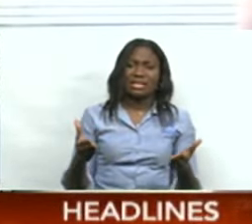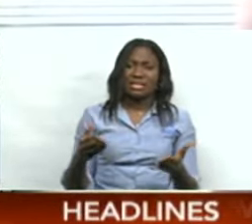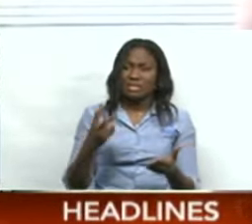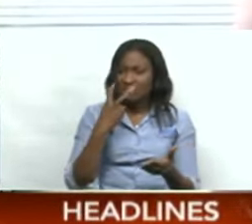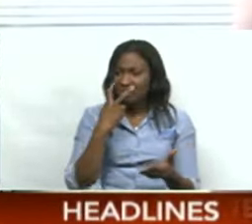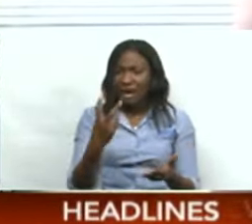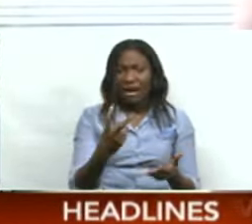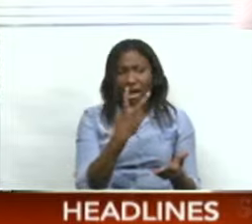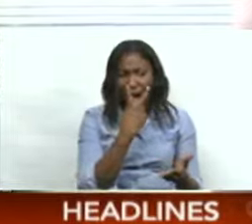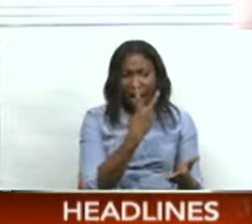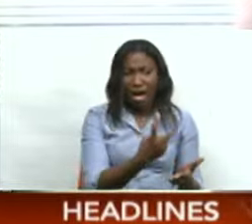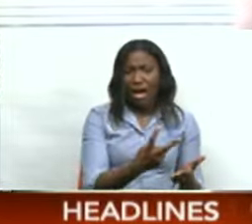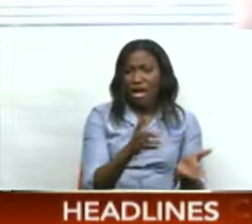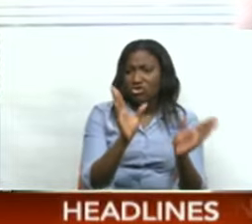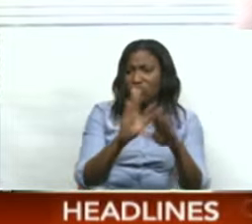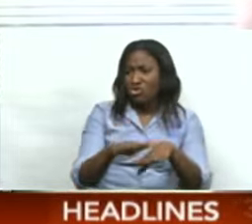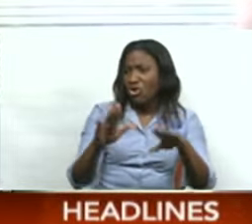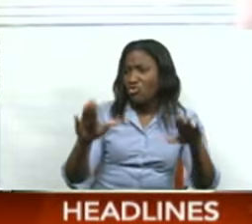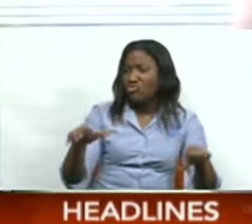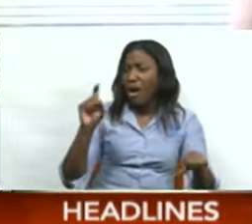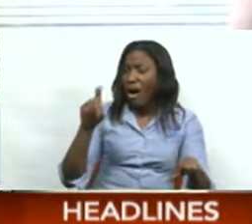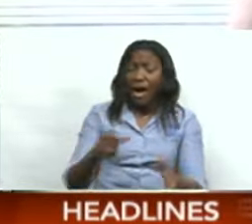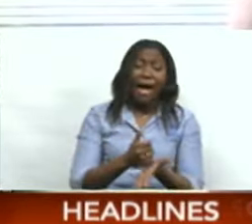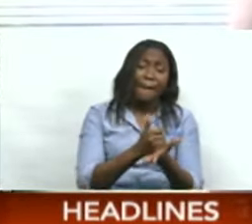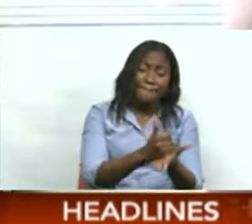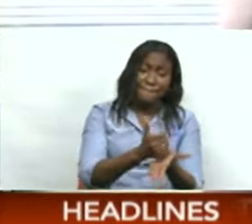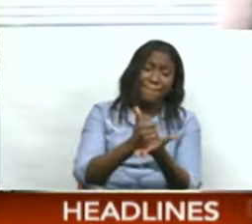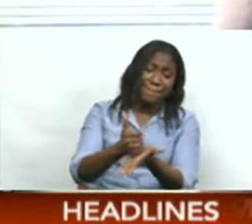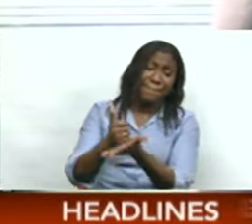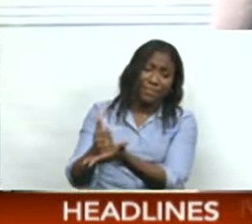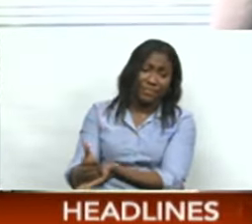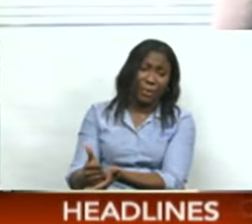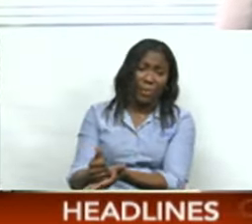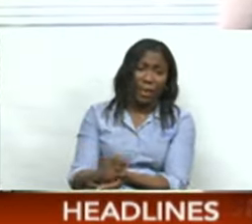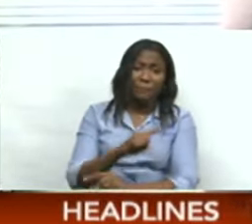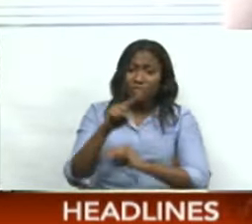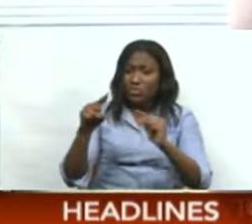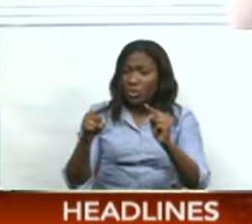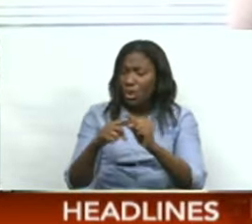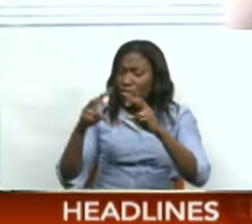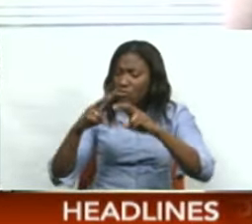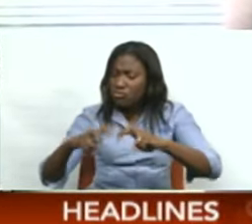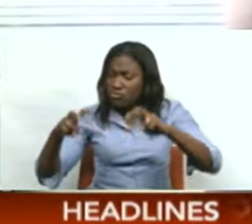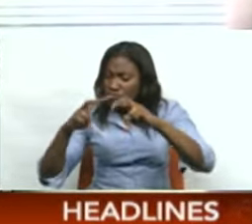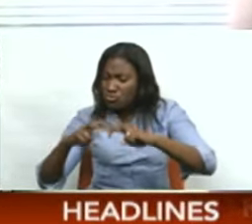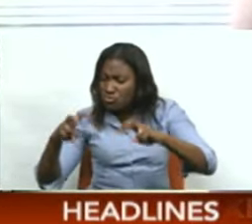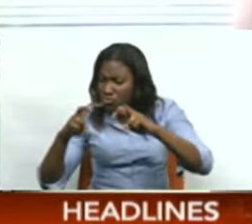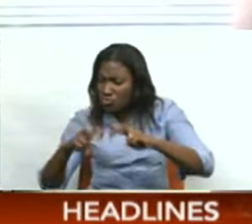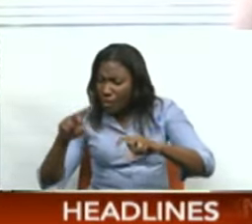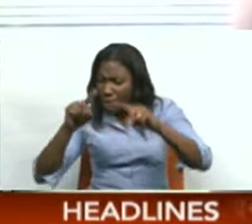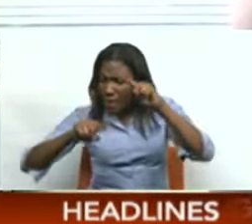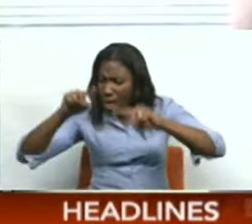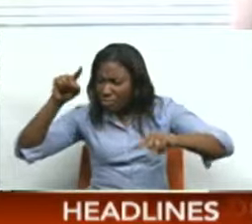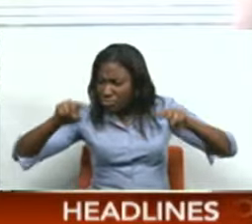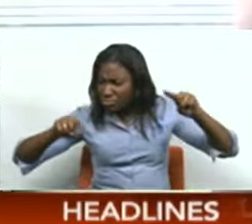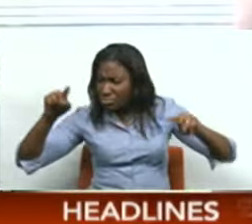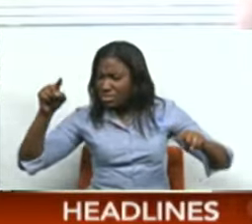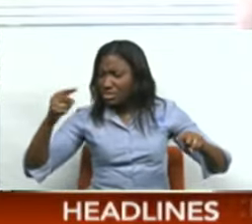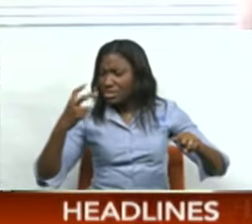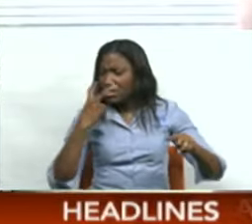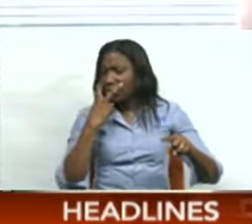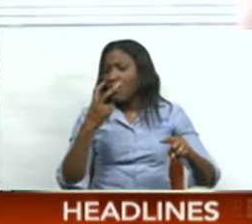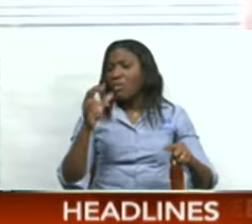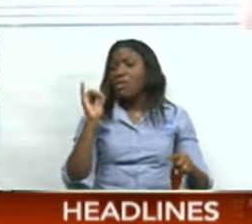our children are across the board crying out for help, right? The statistics that we're receiving at the authority, and I keep saying this, it really